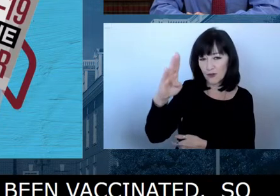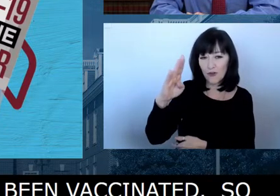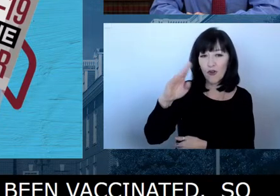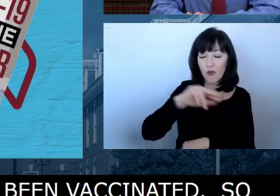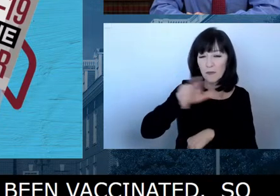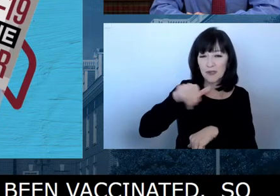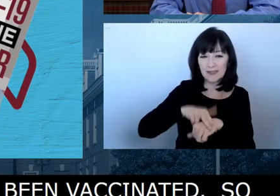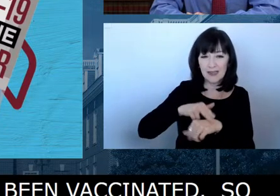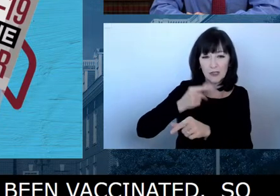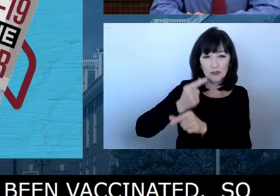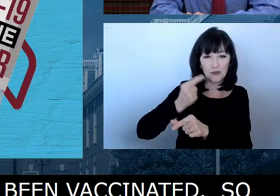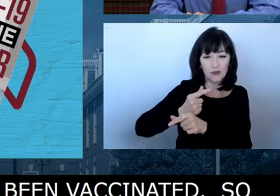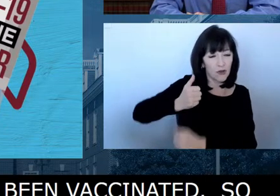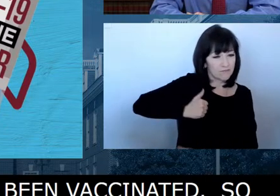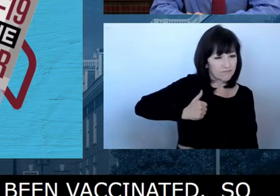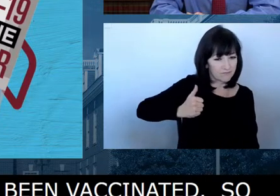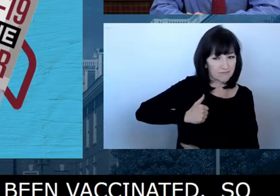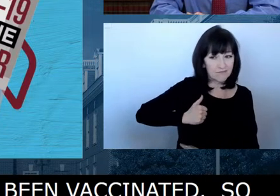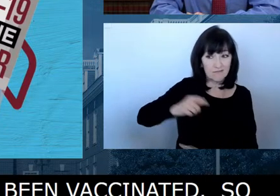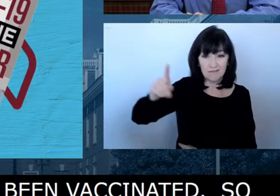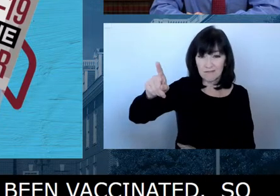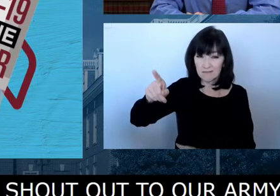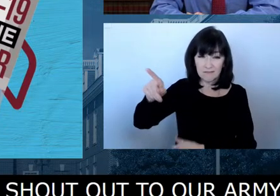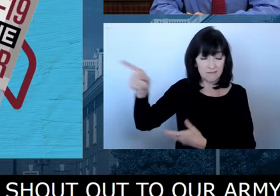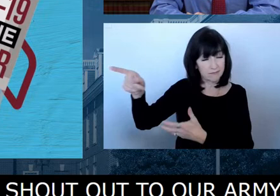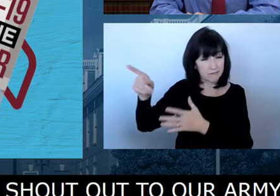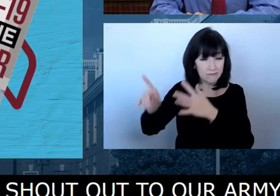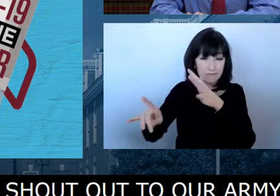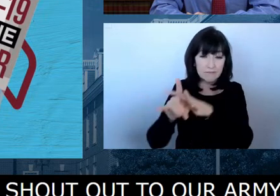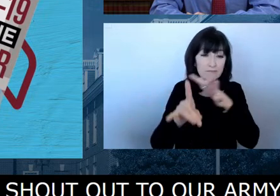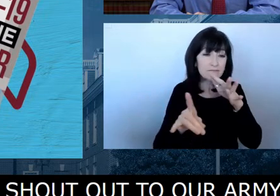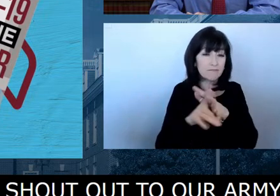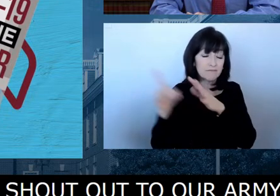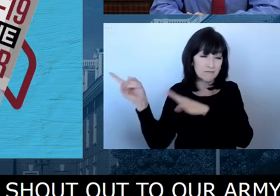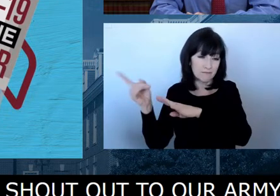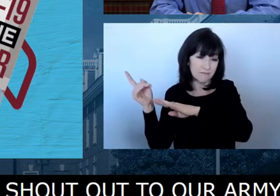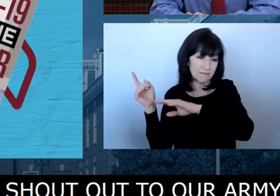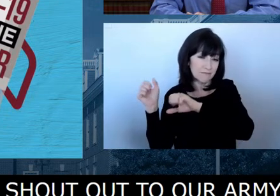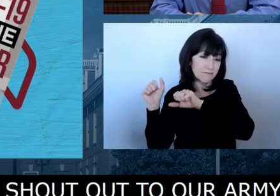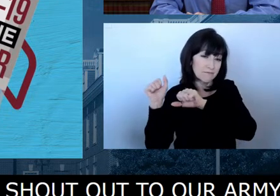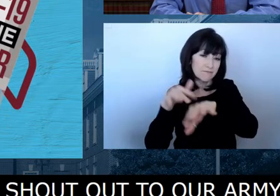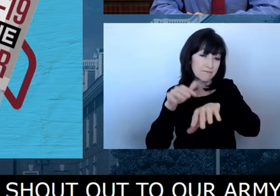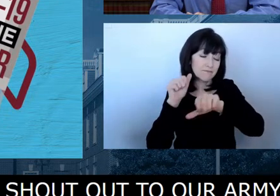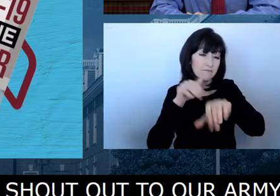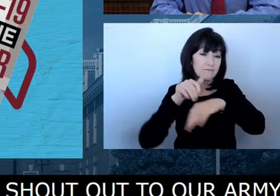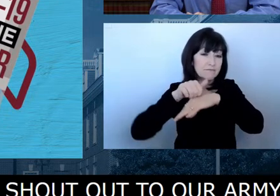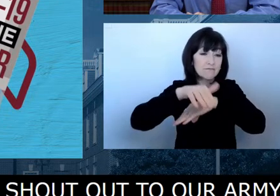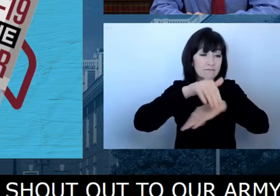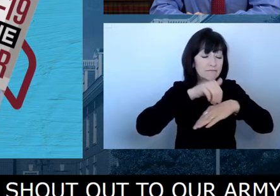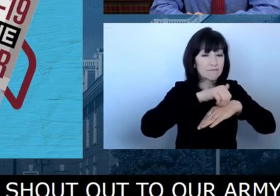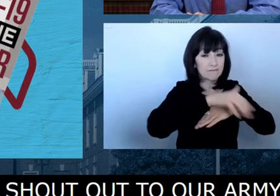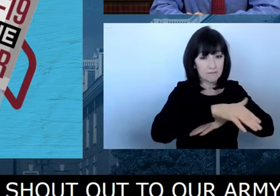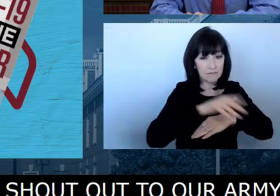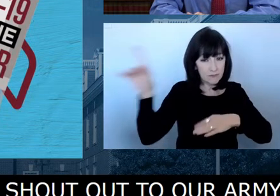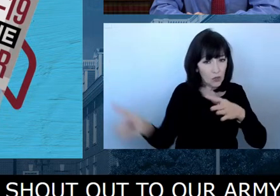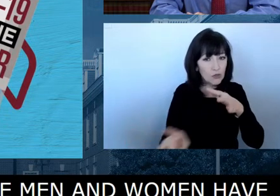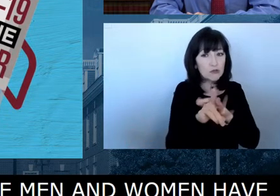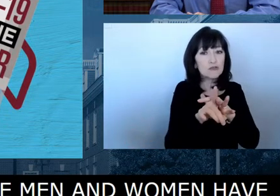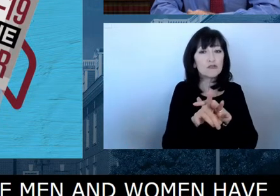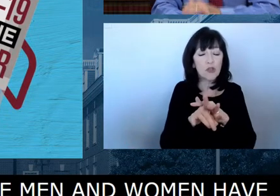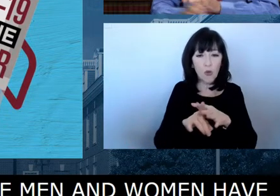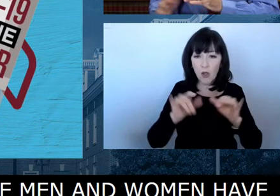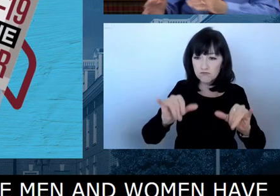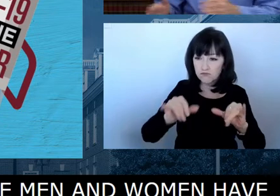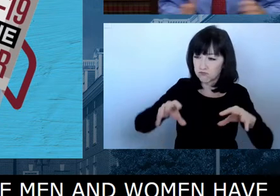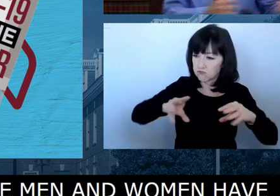working in our hospitals and non-clinical roles, getting trained up to work in our long-term care facilities to